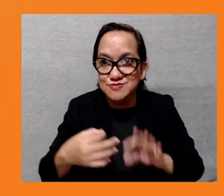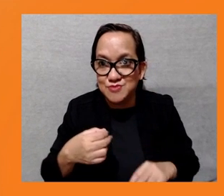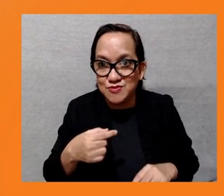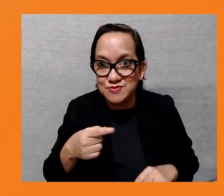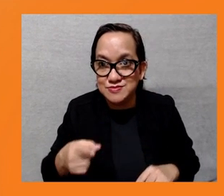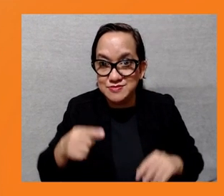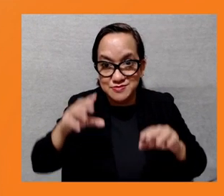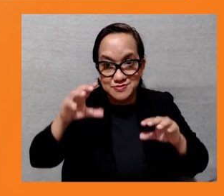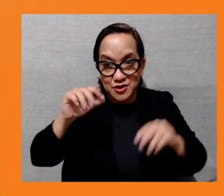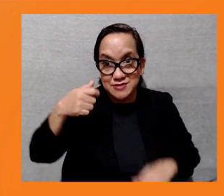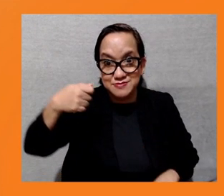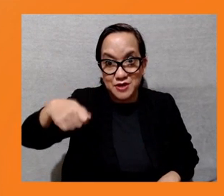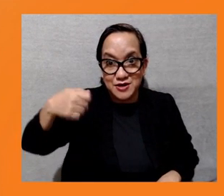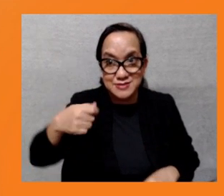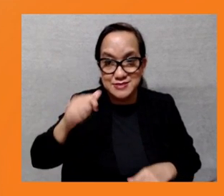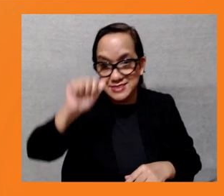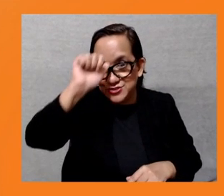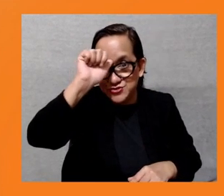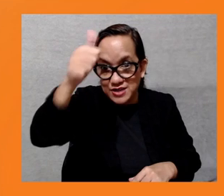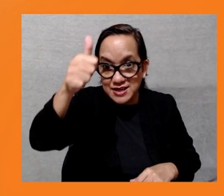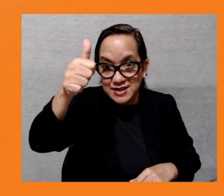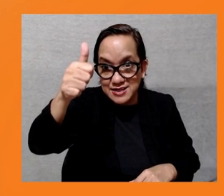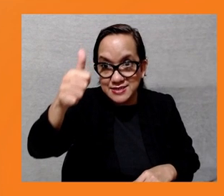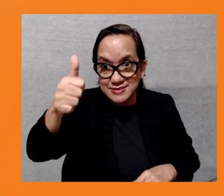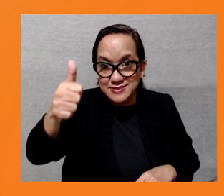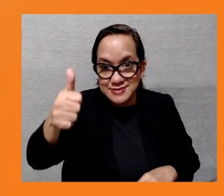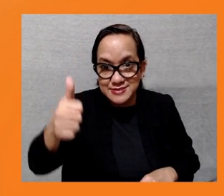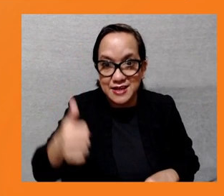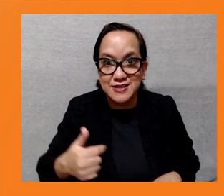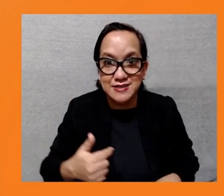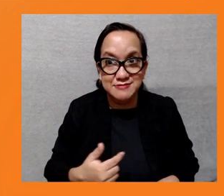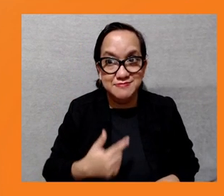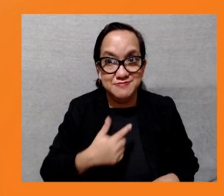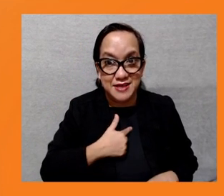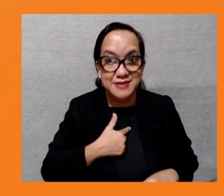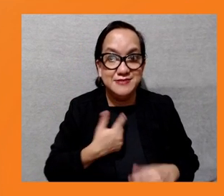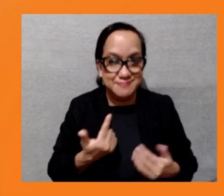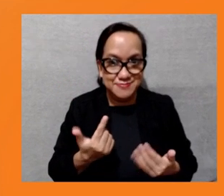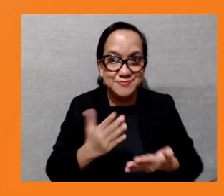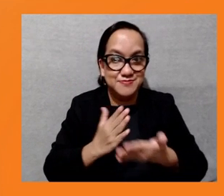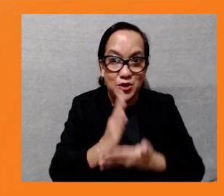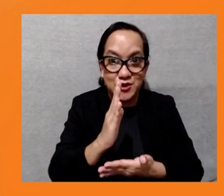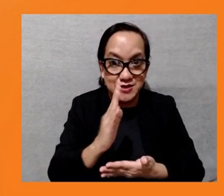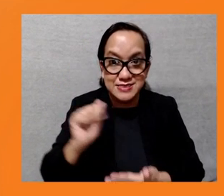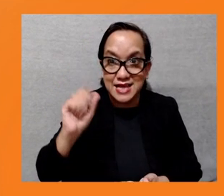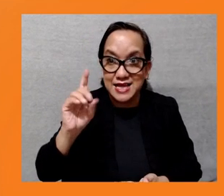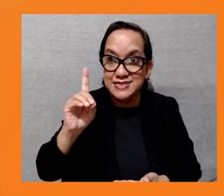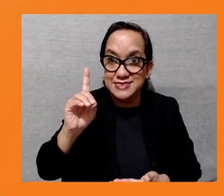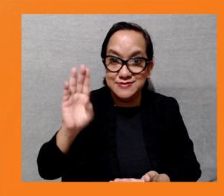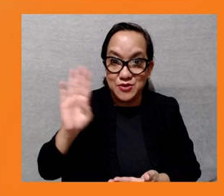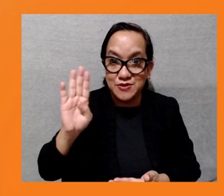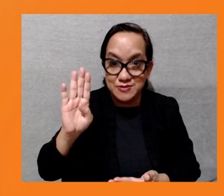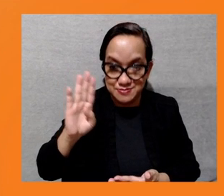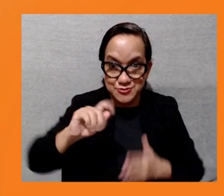many years of her life fighting for people's rights, including ADP finance projects, such as the Kolkata Environmental Improvement Project.